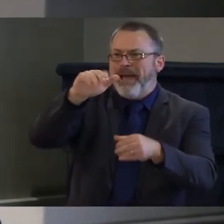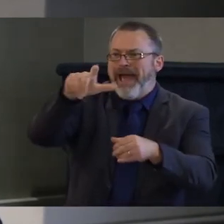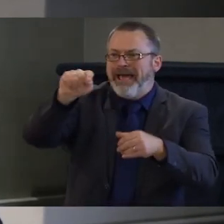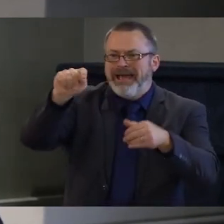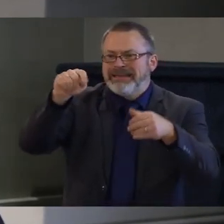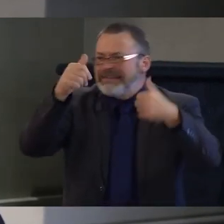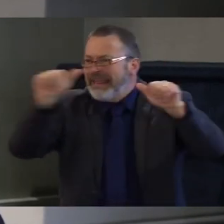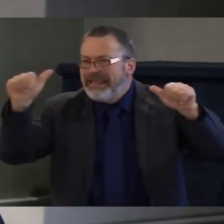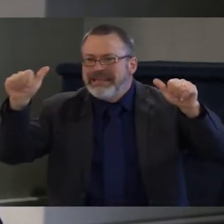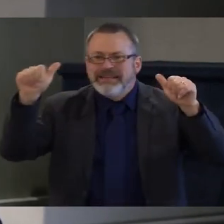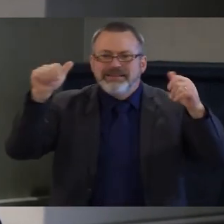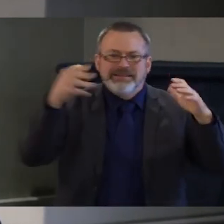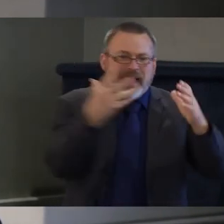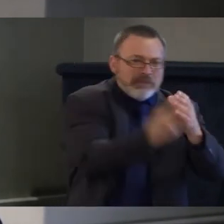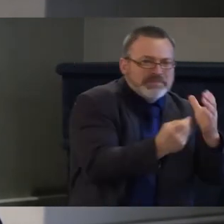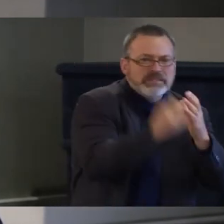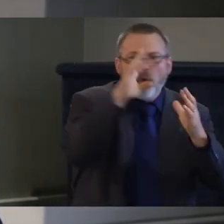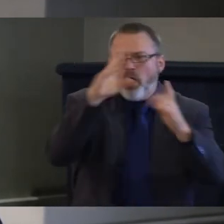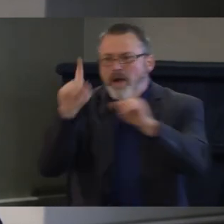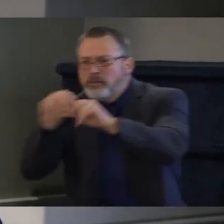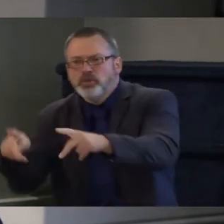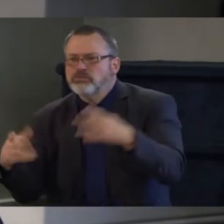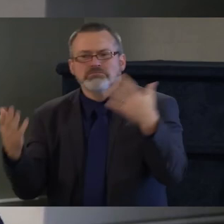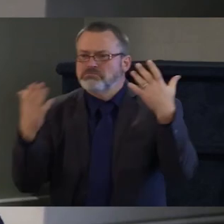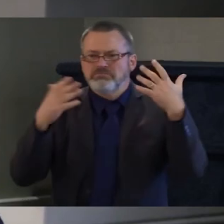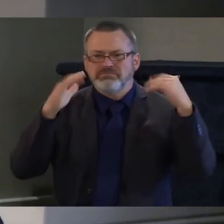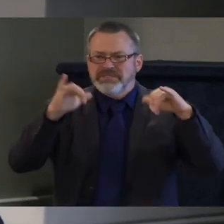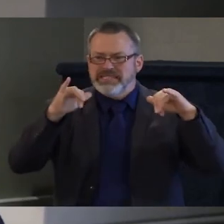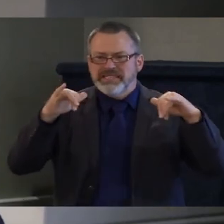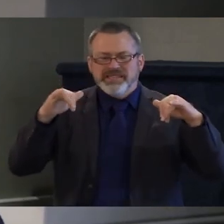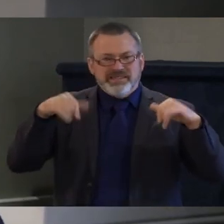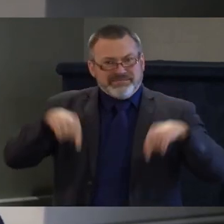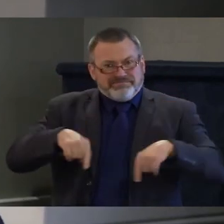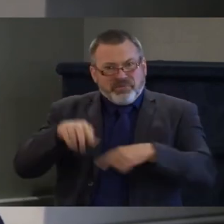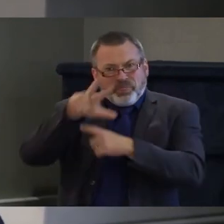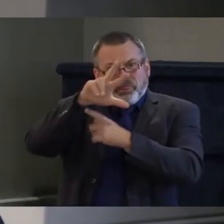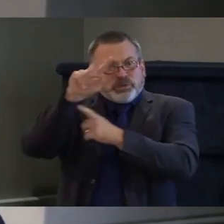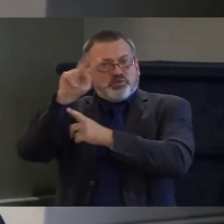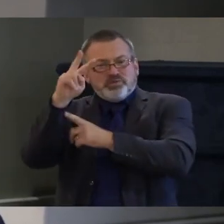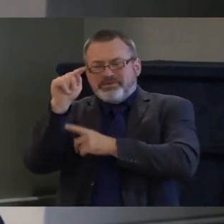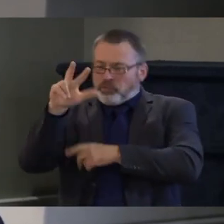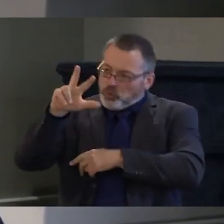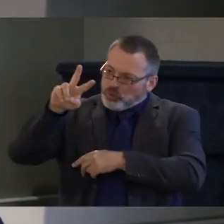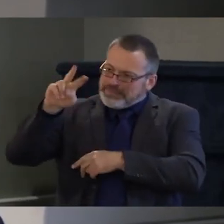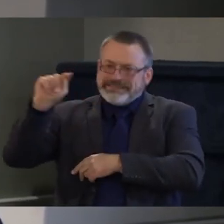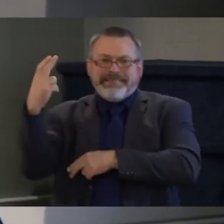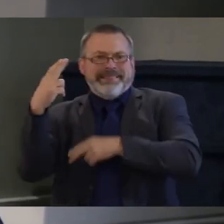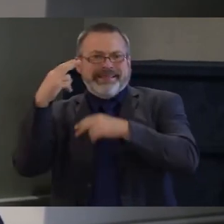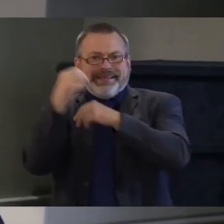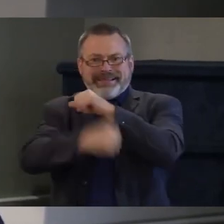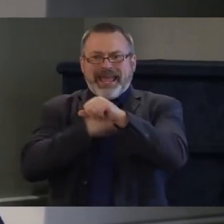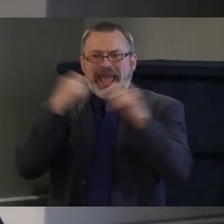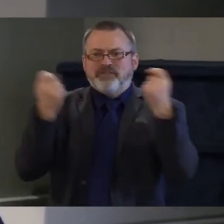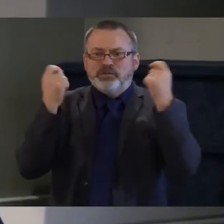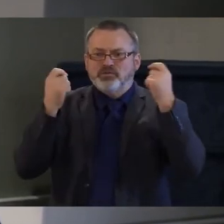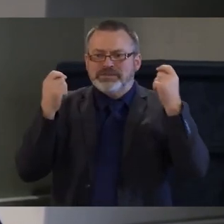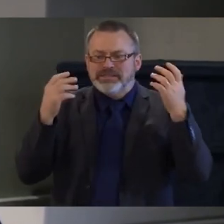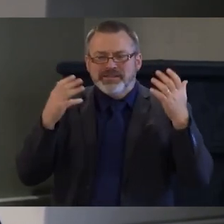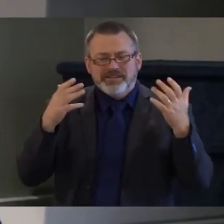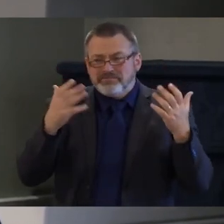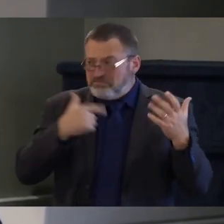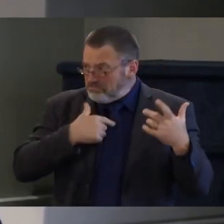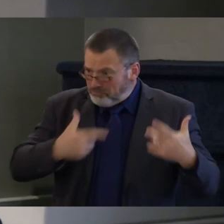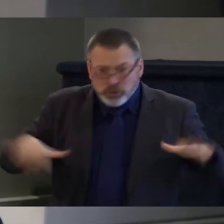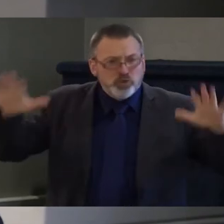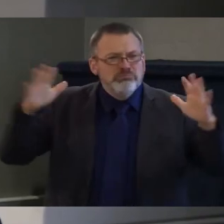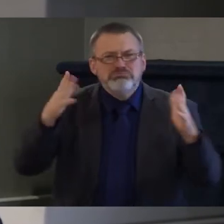for a celebration of the 32nd anniversary of the ada and i hope you'll feel free to ask questions if anything i haven't